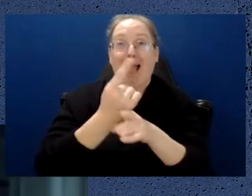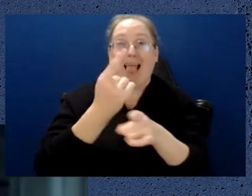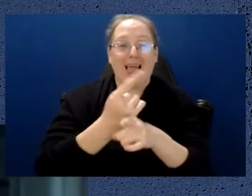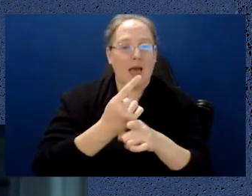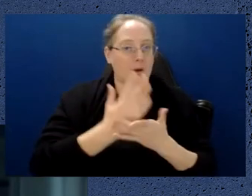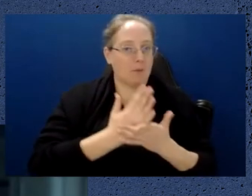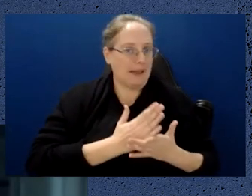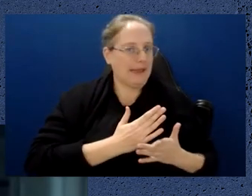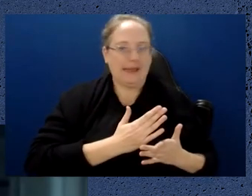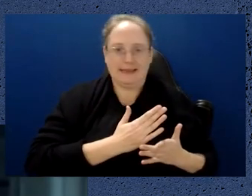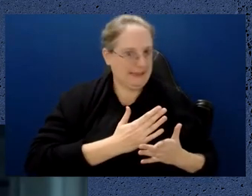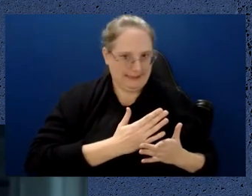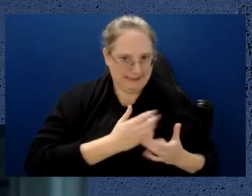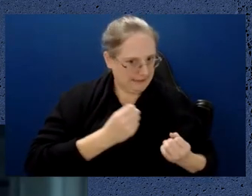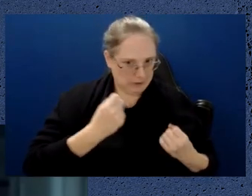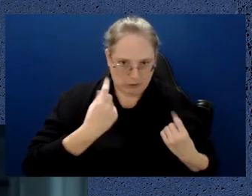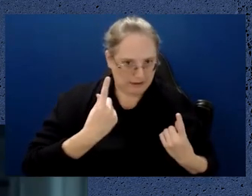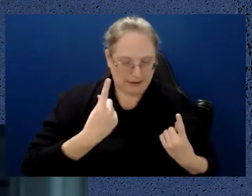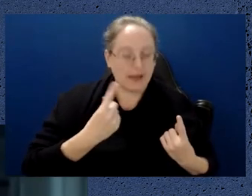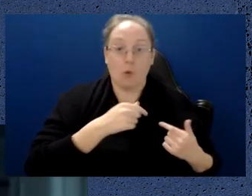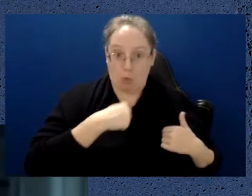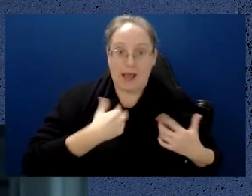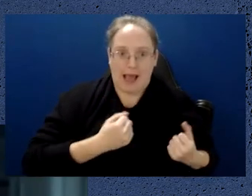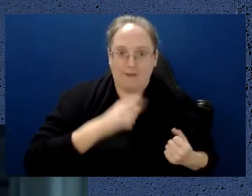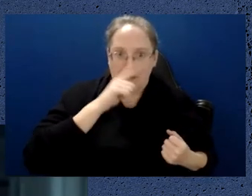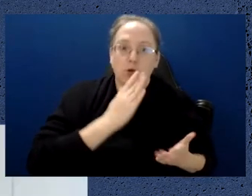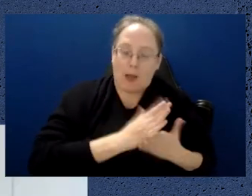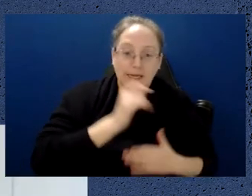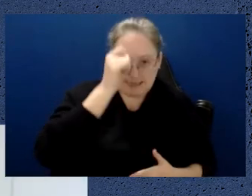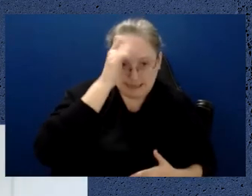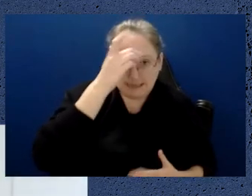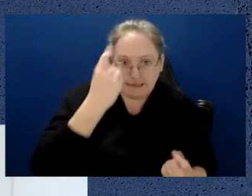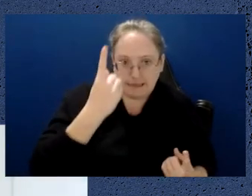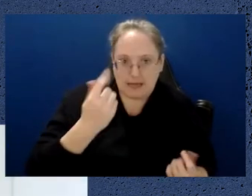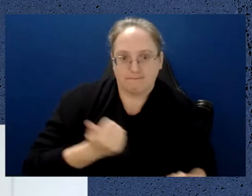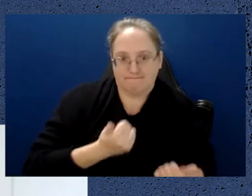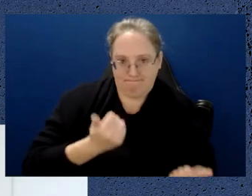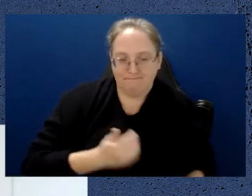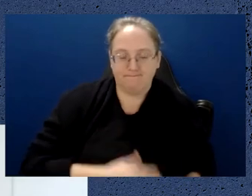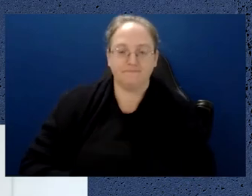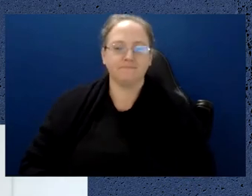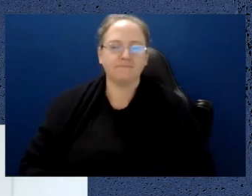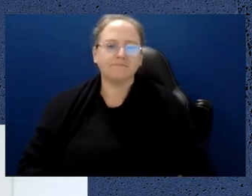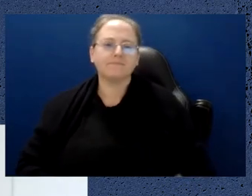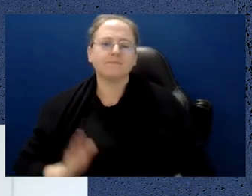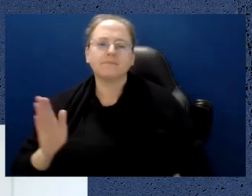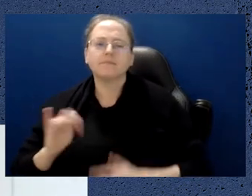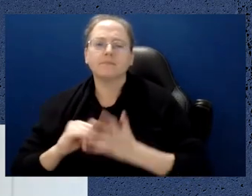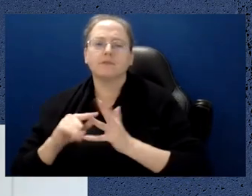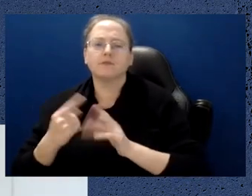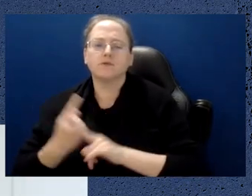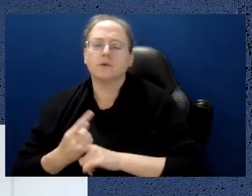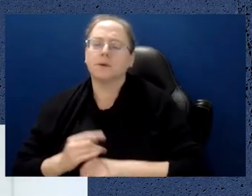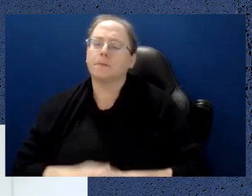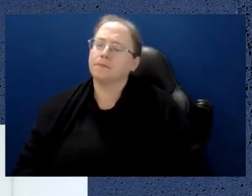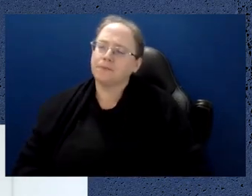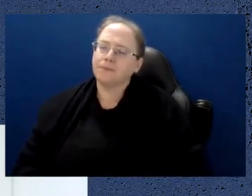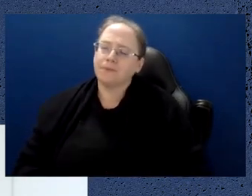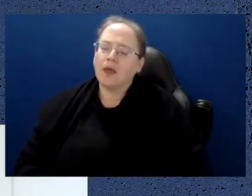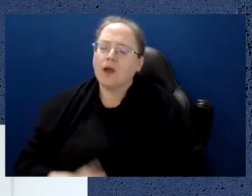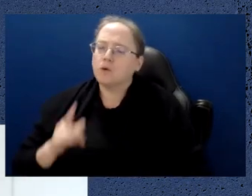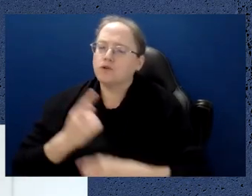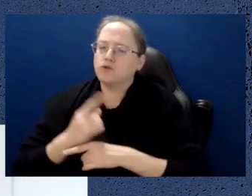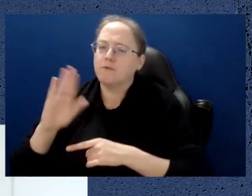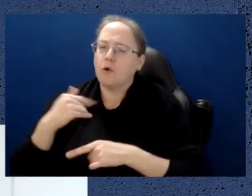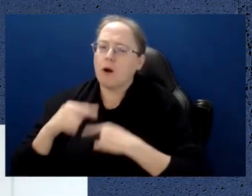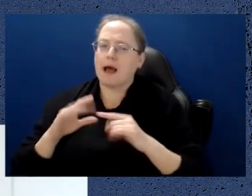well. When you talk about quantum communications, I didn't really get a feel for what sort of scale. Are we talking short